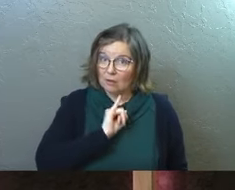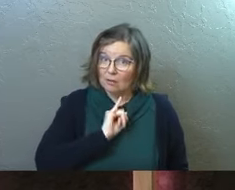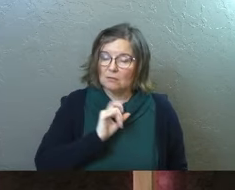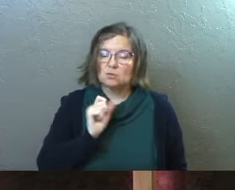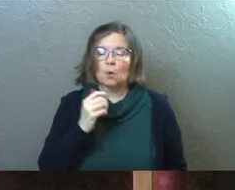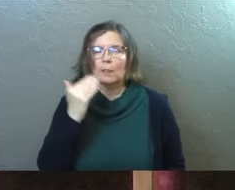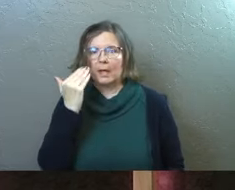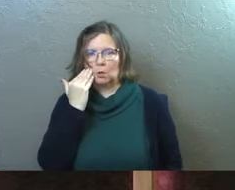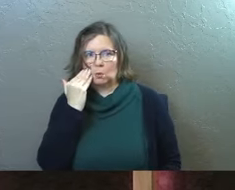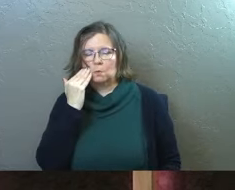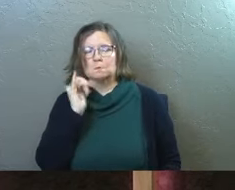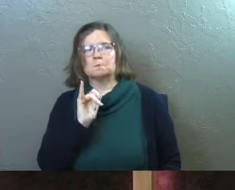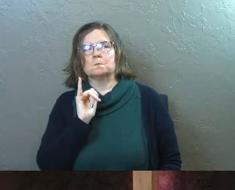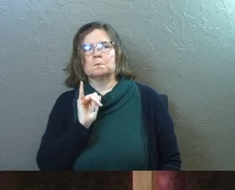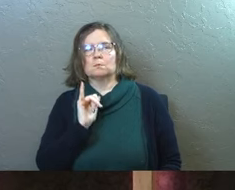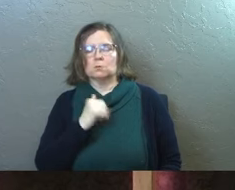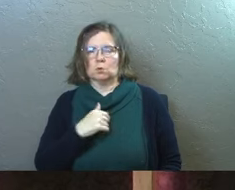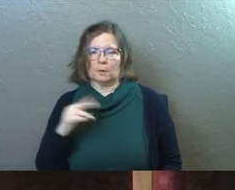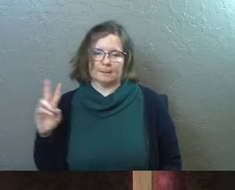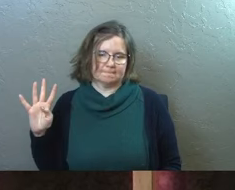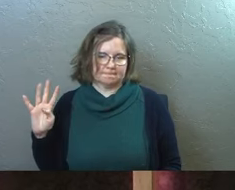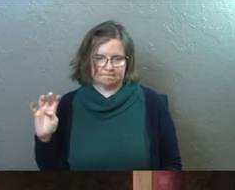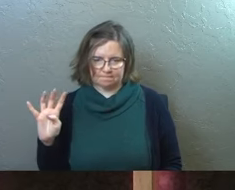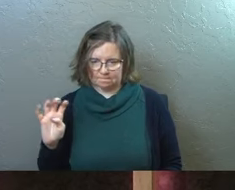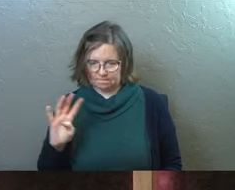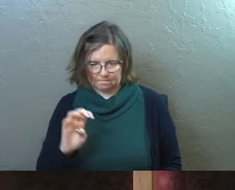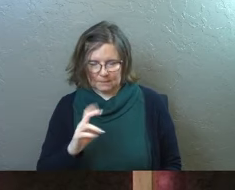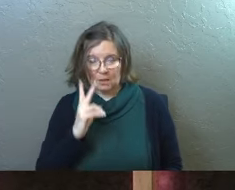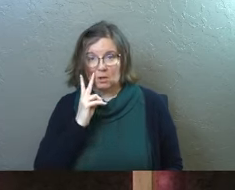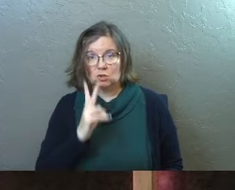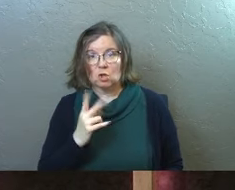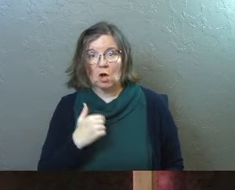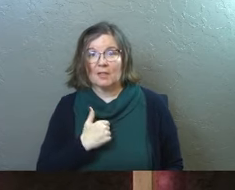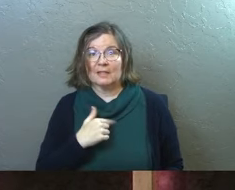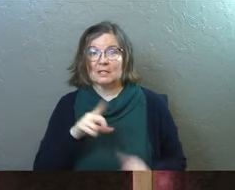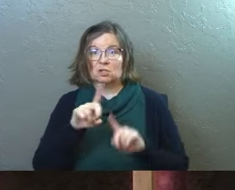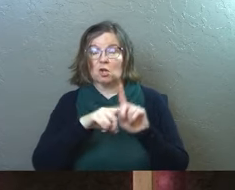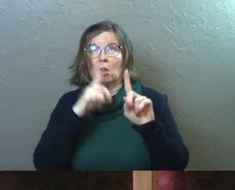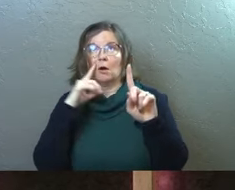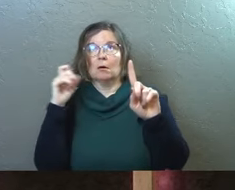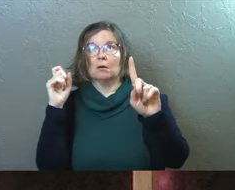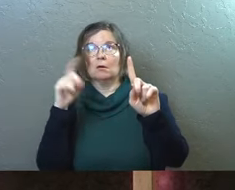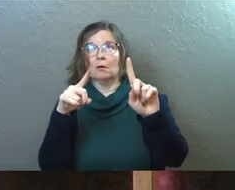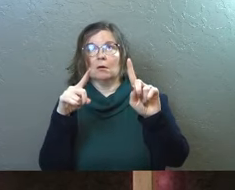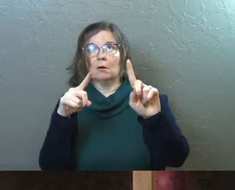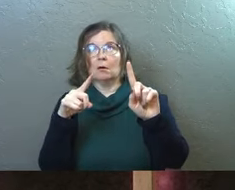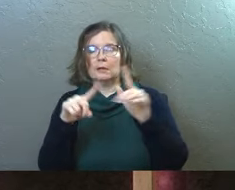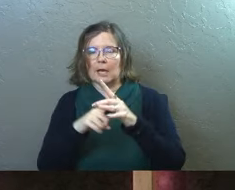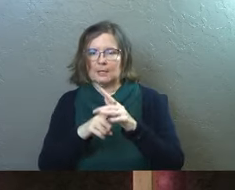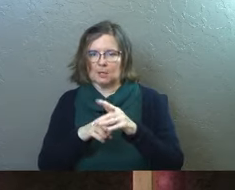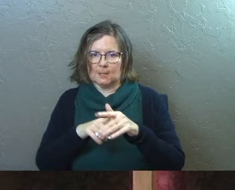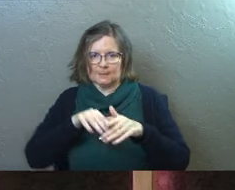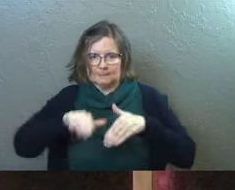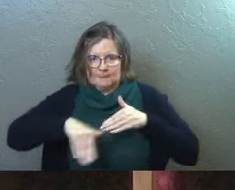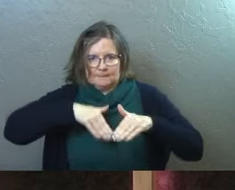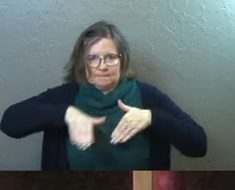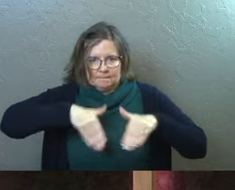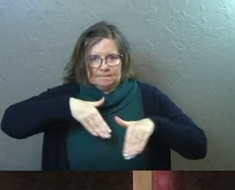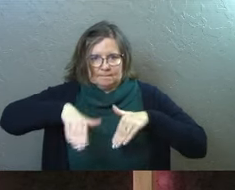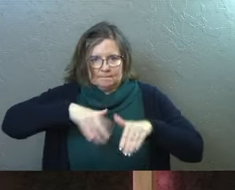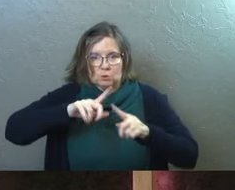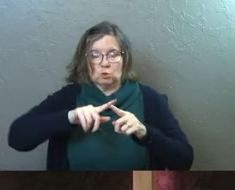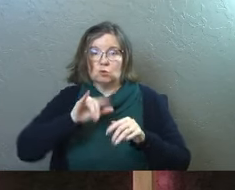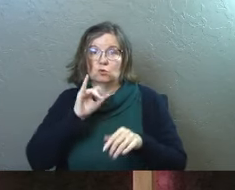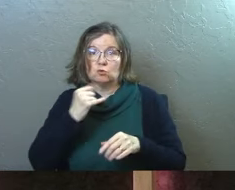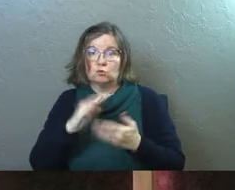And so they knew about this. So they saw this, this astronomical thing and they started heading toward Jerusalem